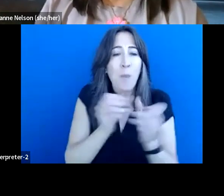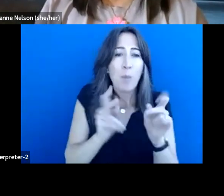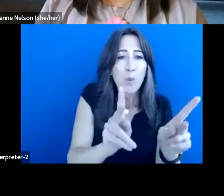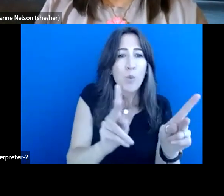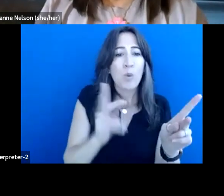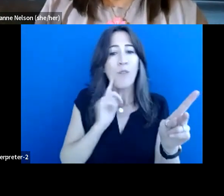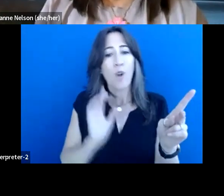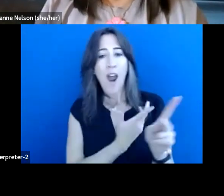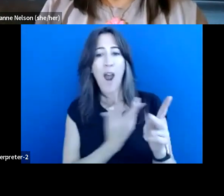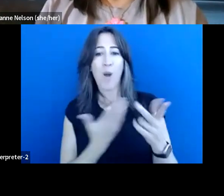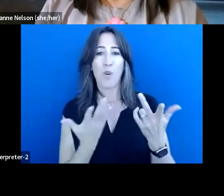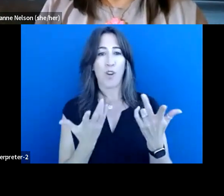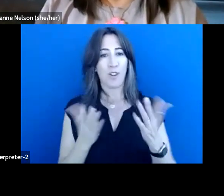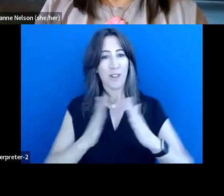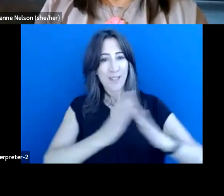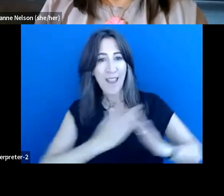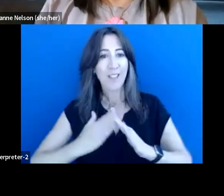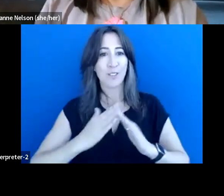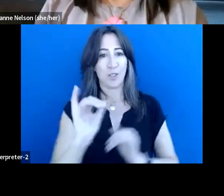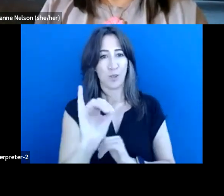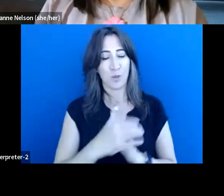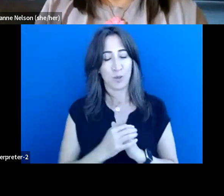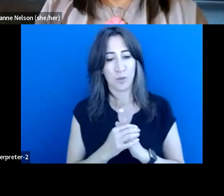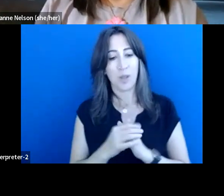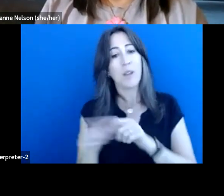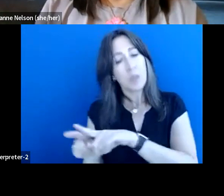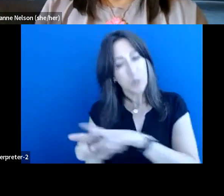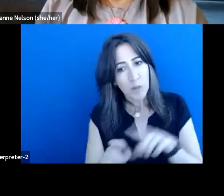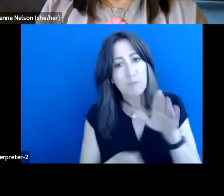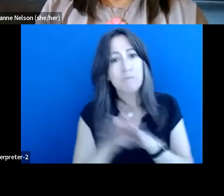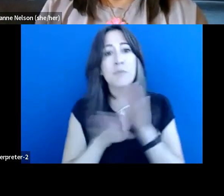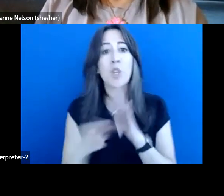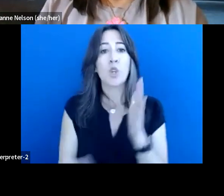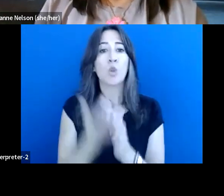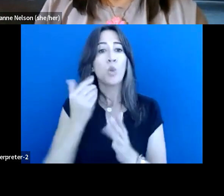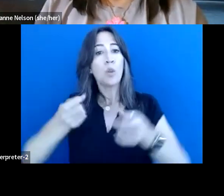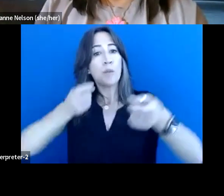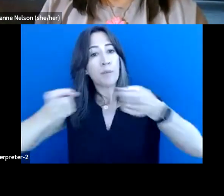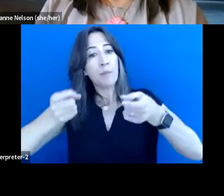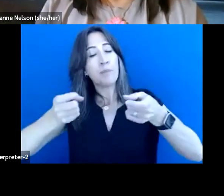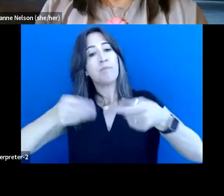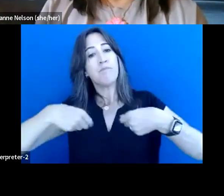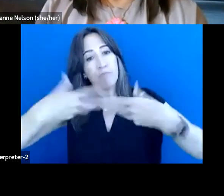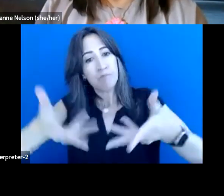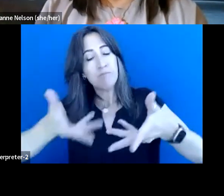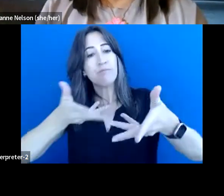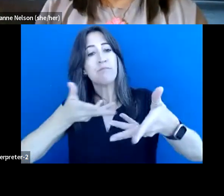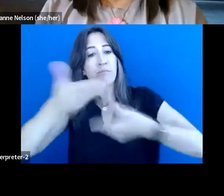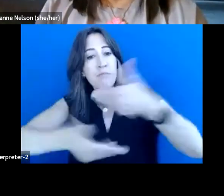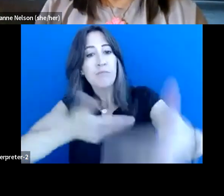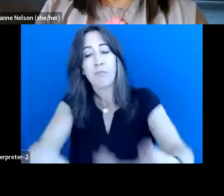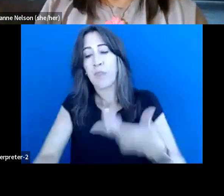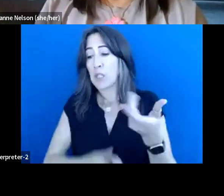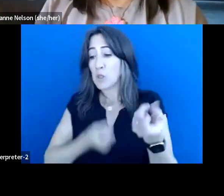And then I think that having a new management regime regime that supports the best, um, of all the